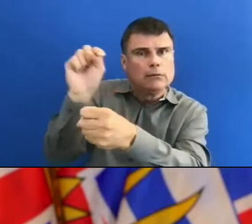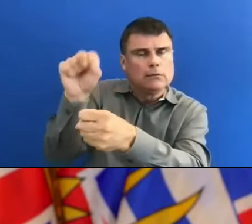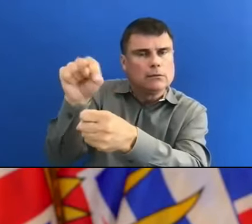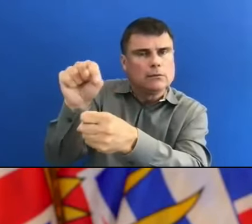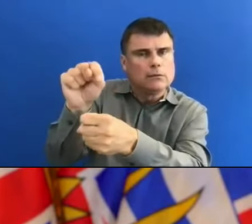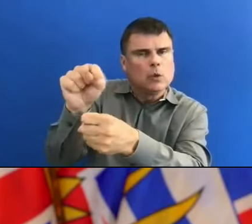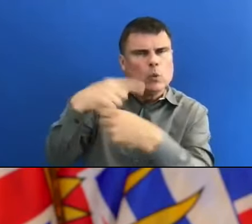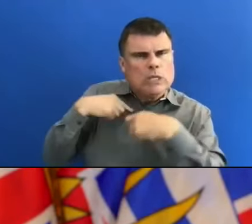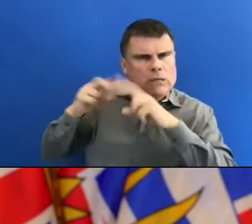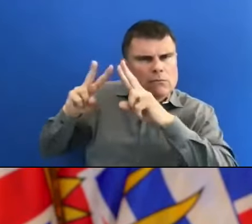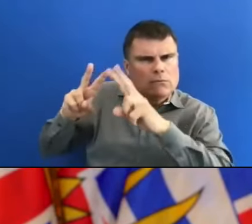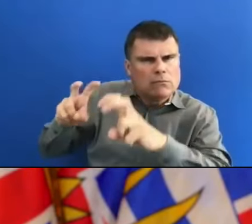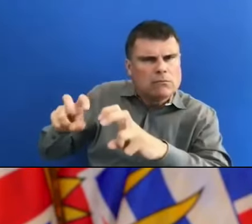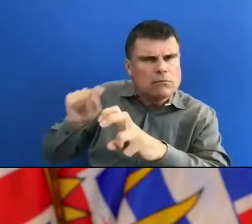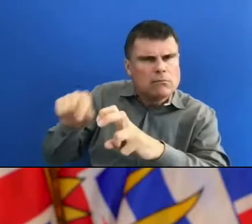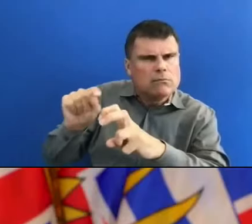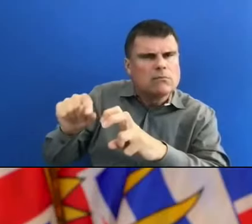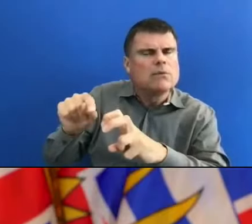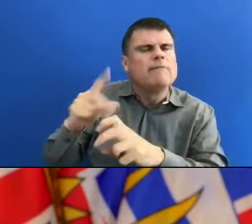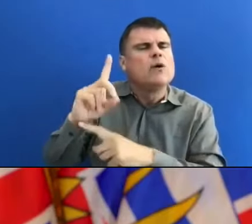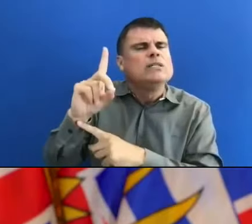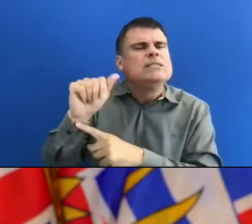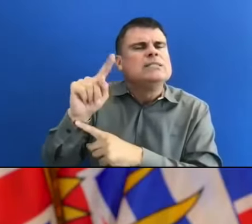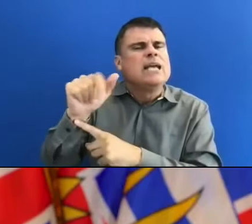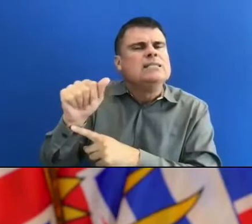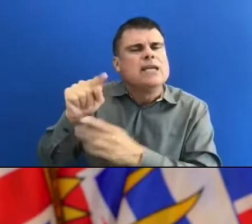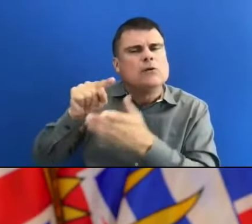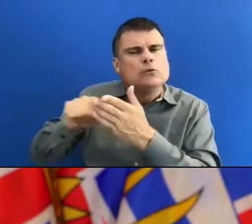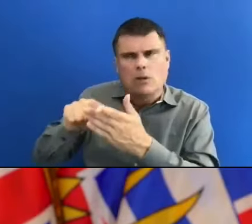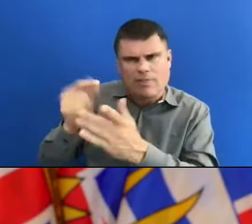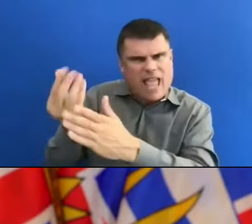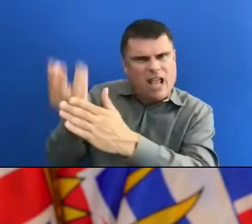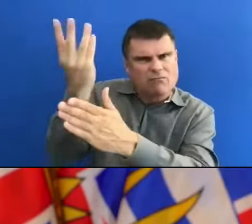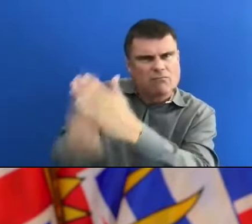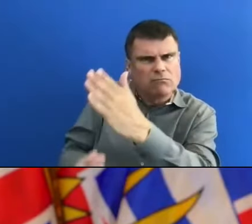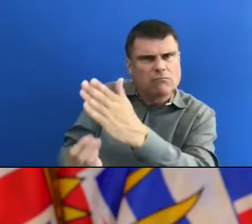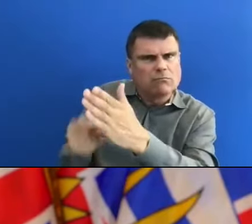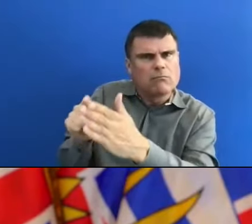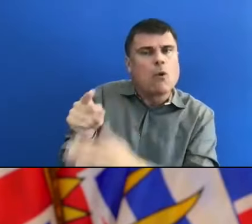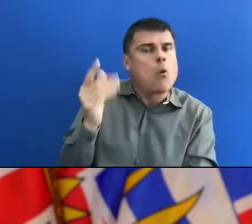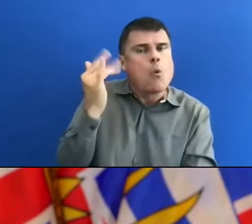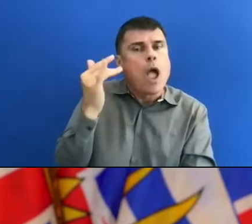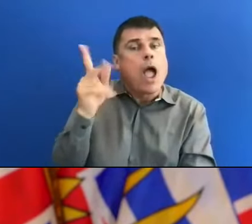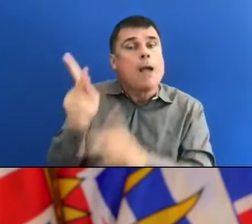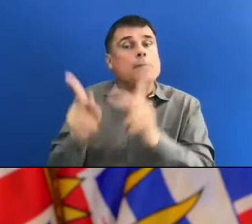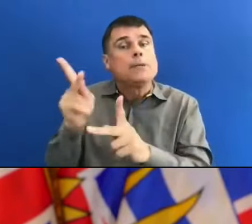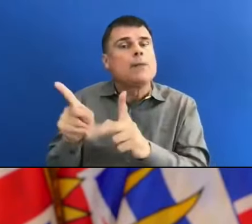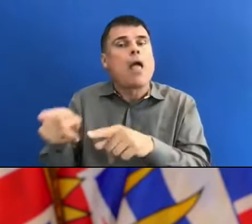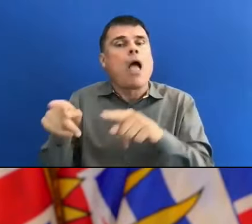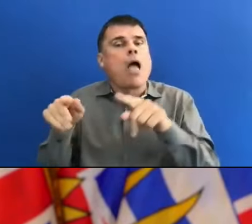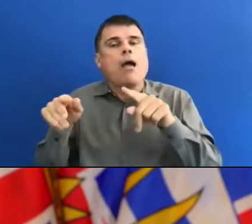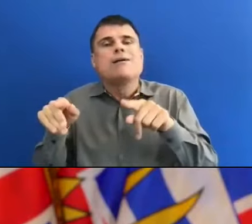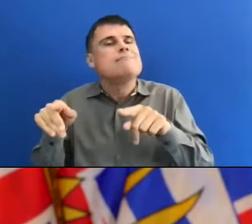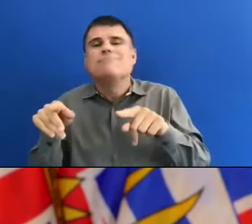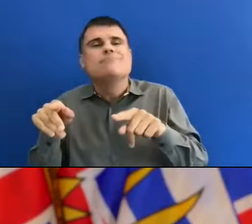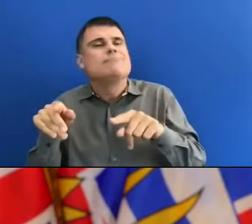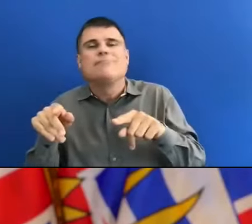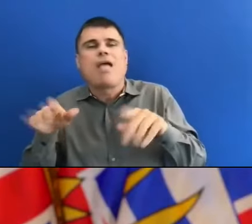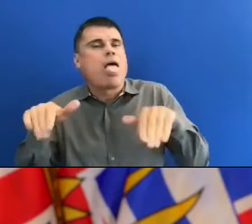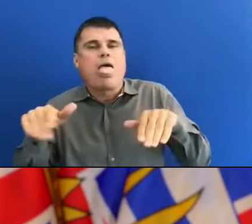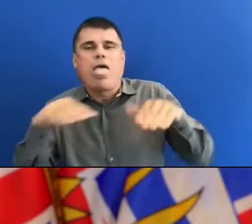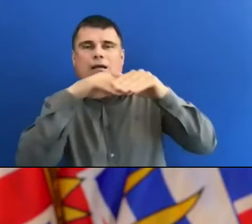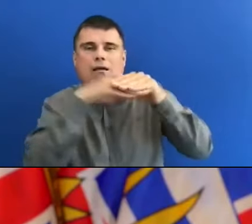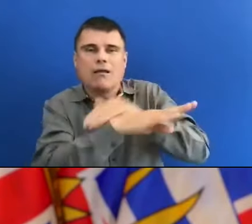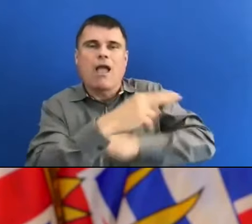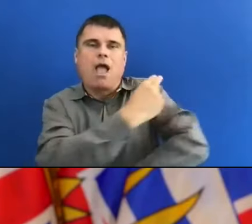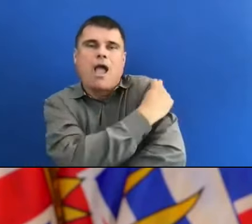at at the BCCDC, more to people not seeking health services for other underlying conditions. So not